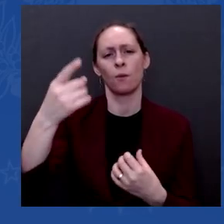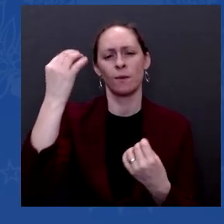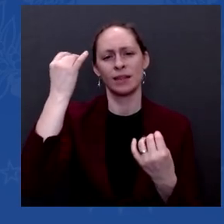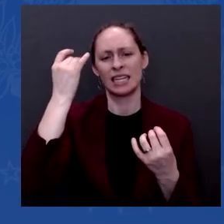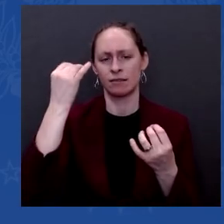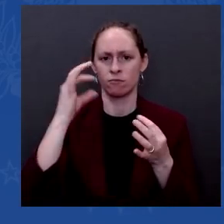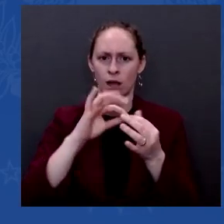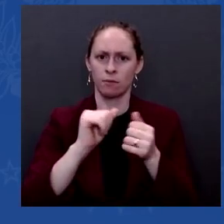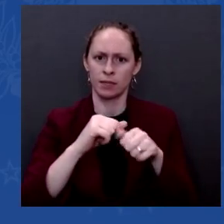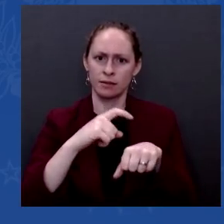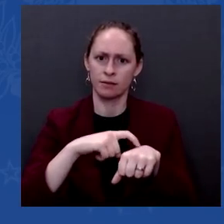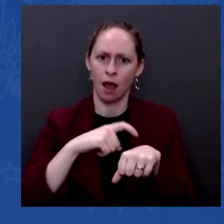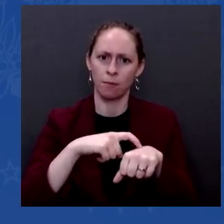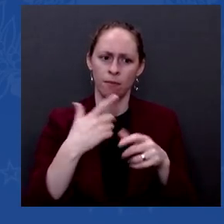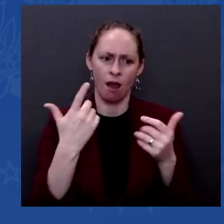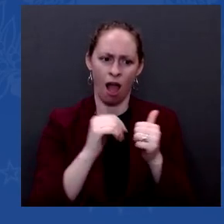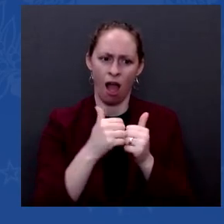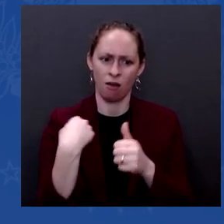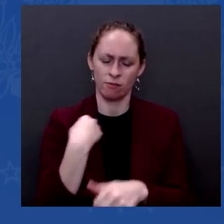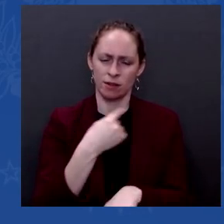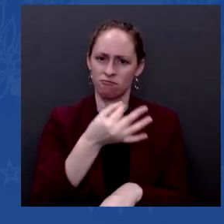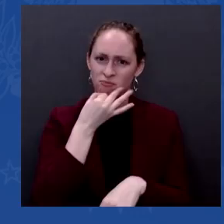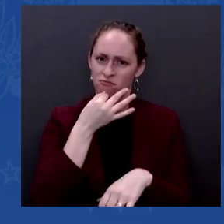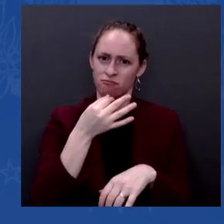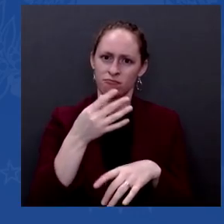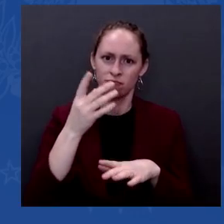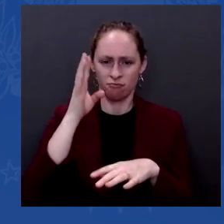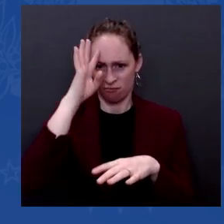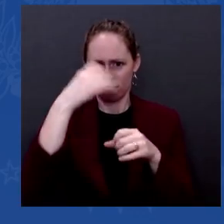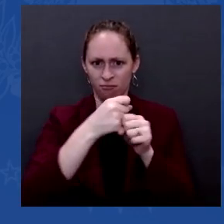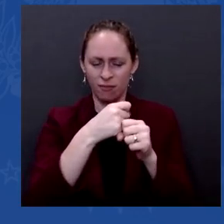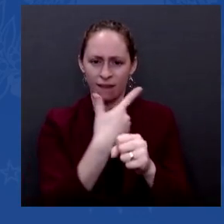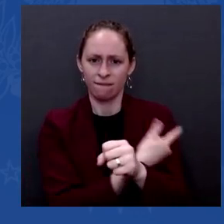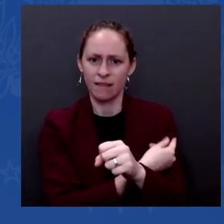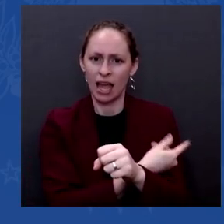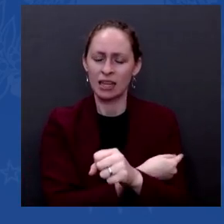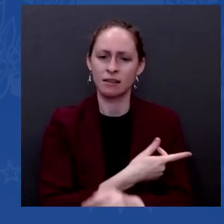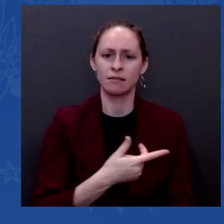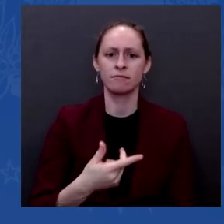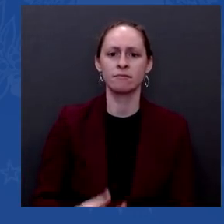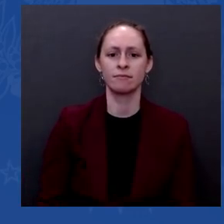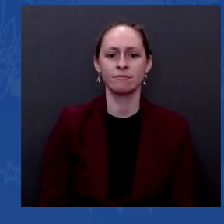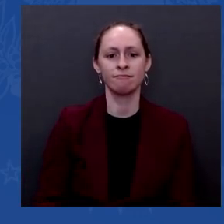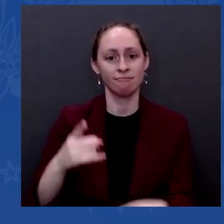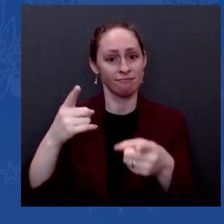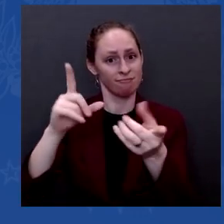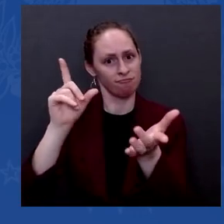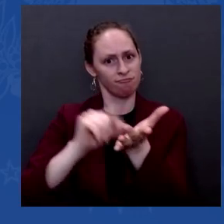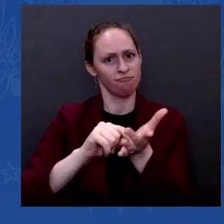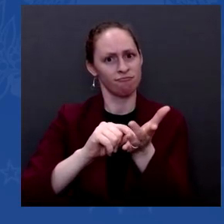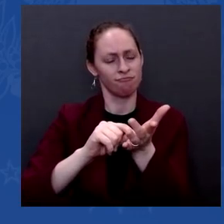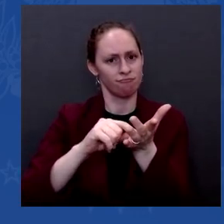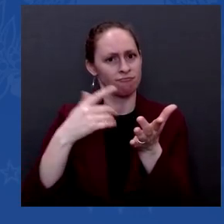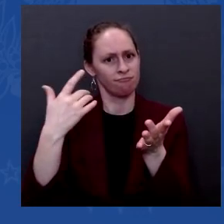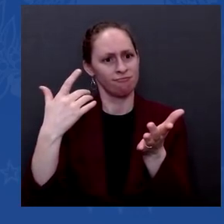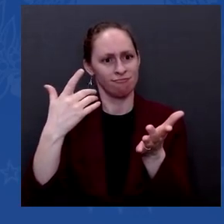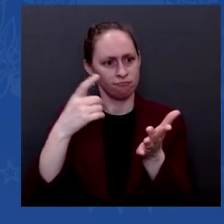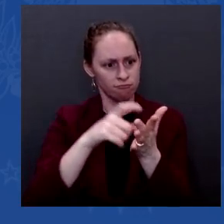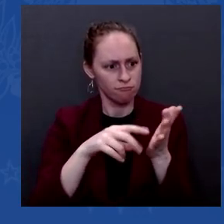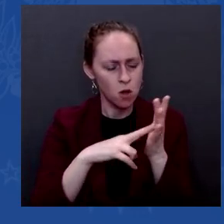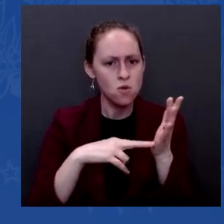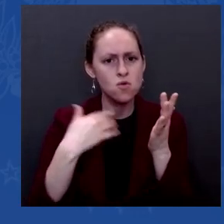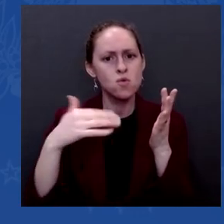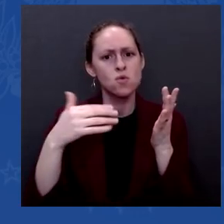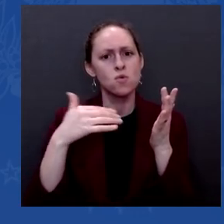You used to write about that. Pretty amazing how rapidly they came up with a vaccine that